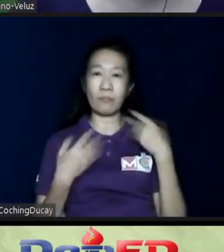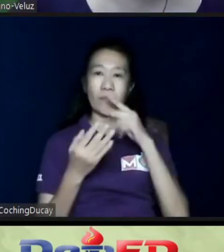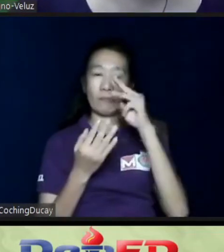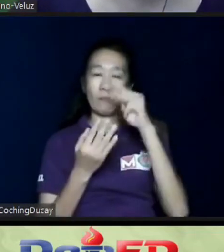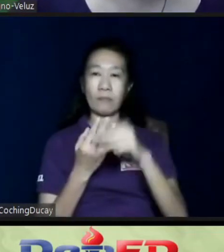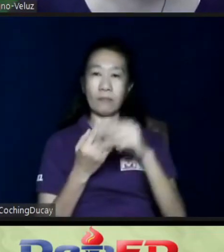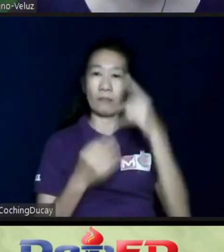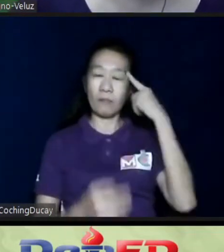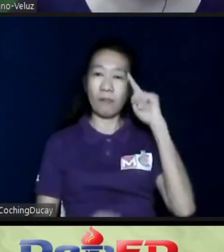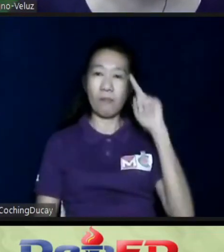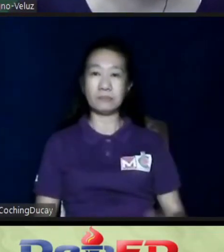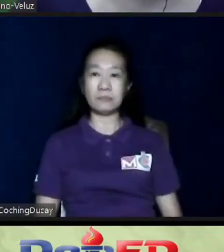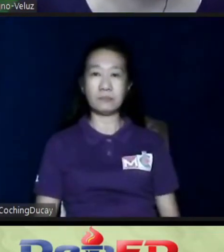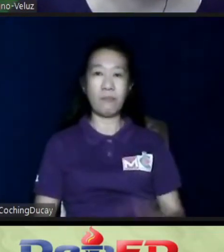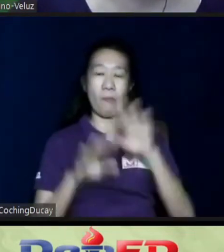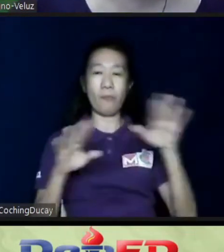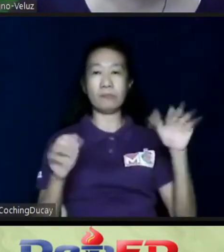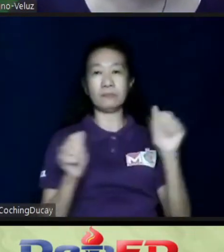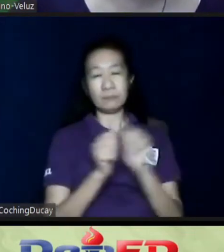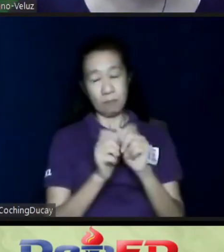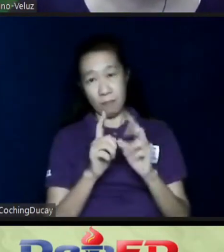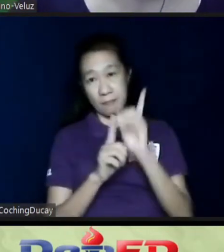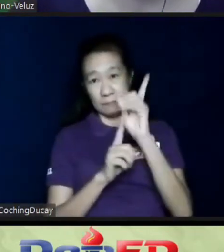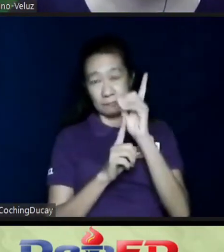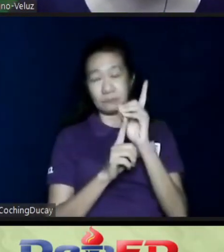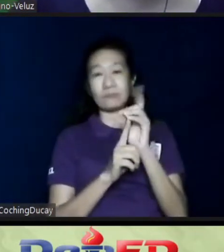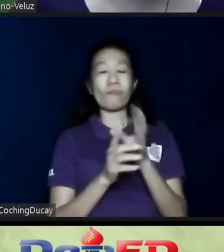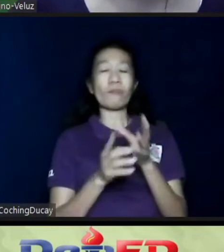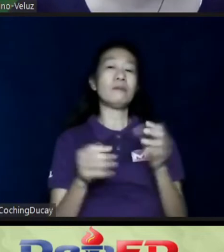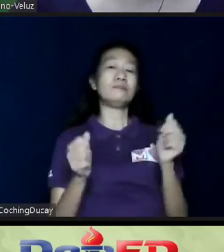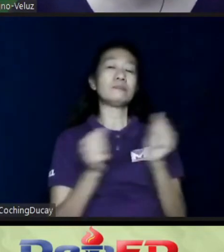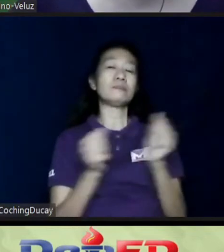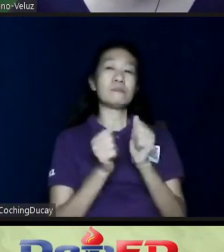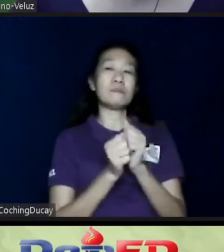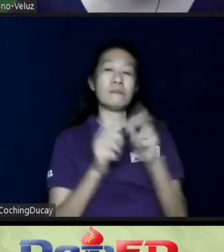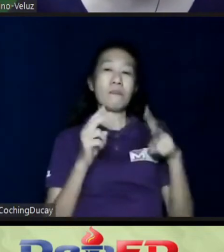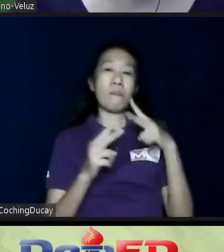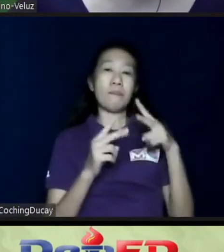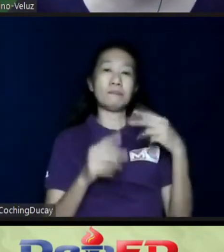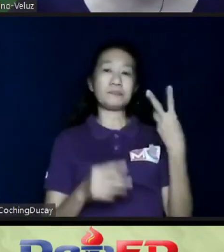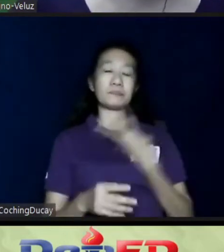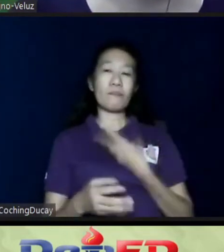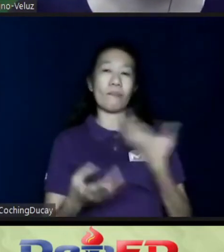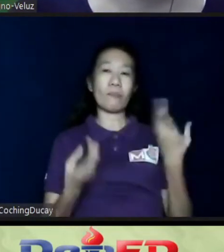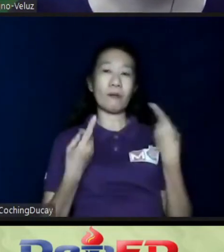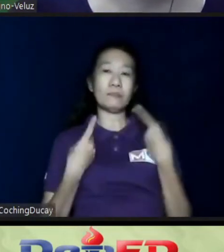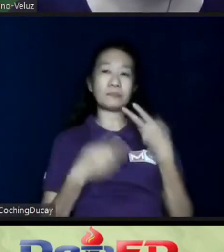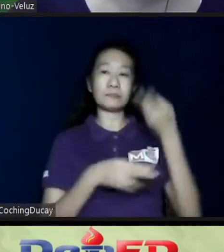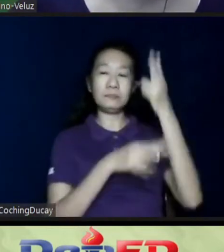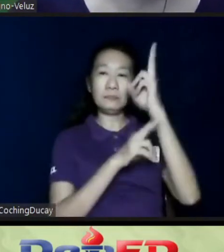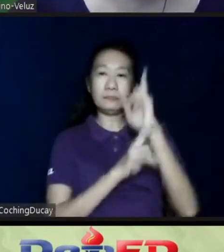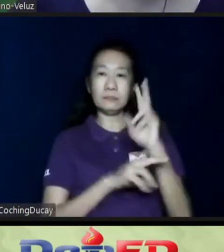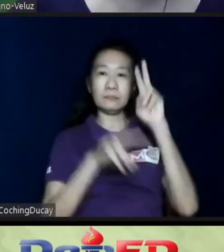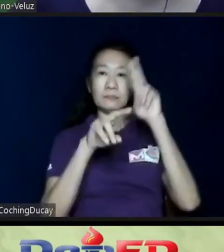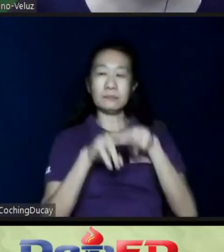for children with developmental conditions, including autism. We've had the honor of sitting down